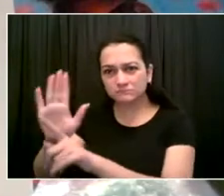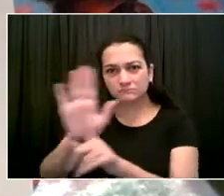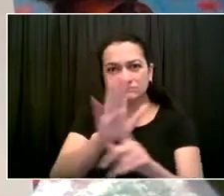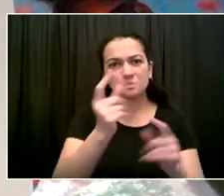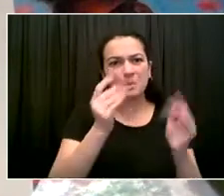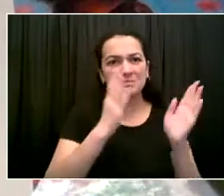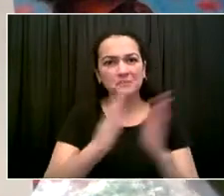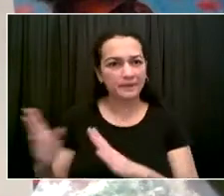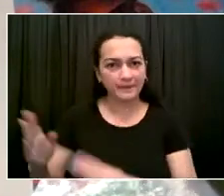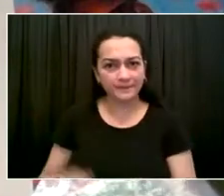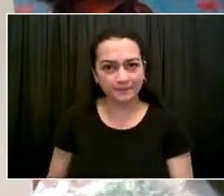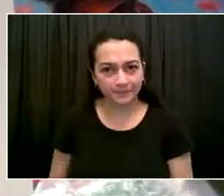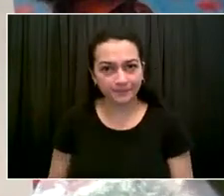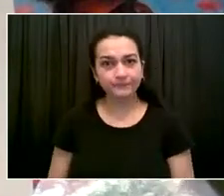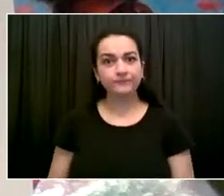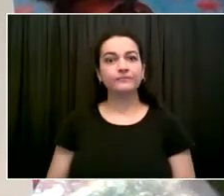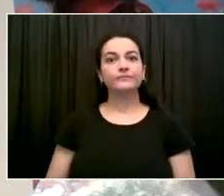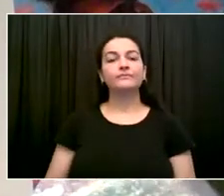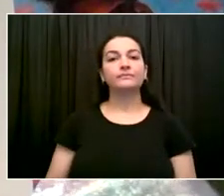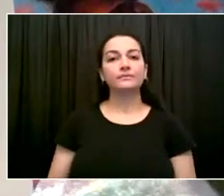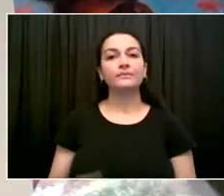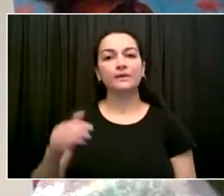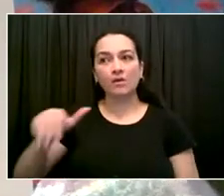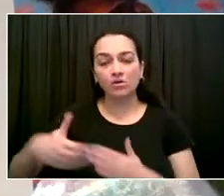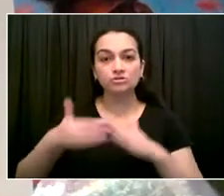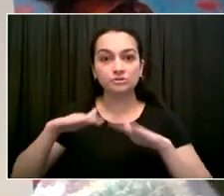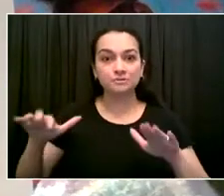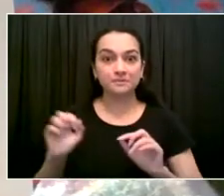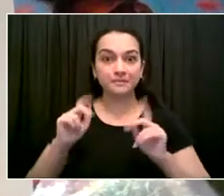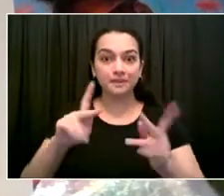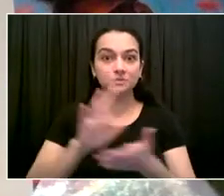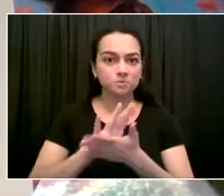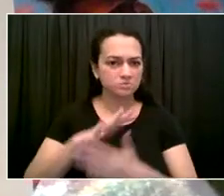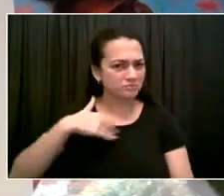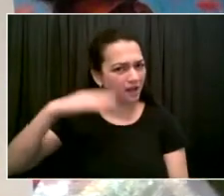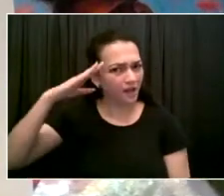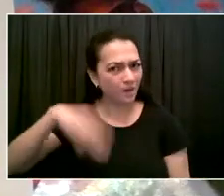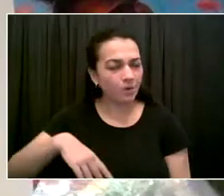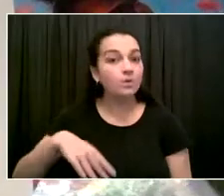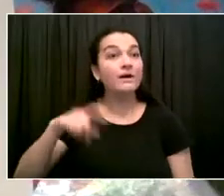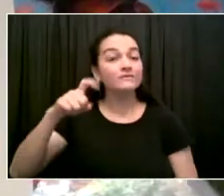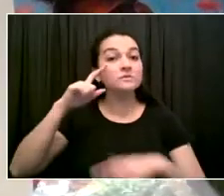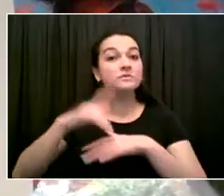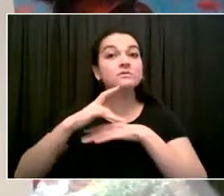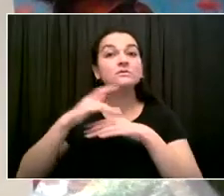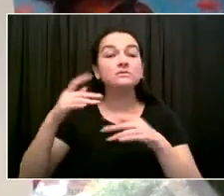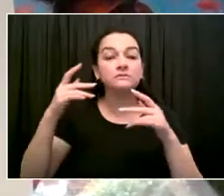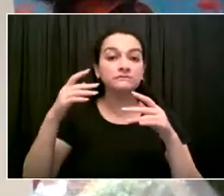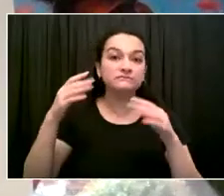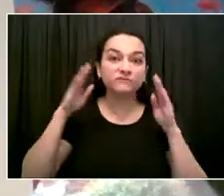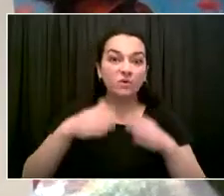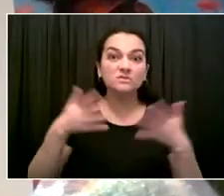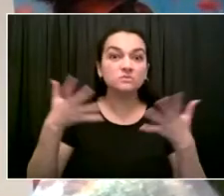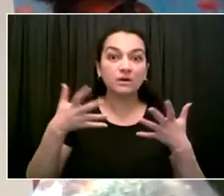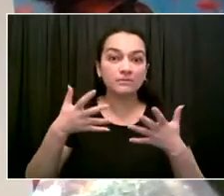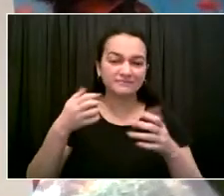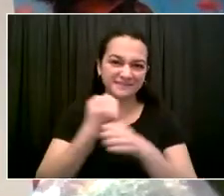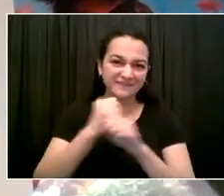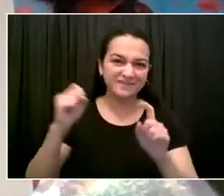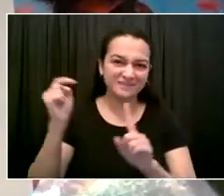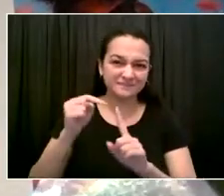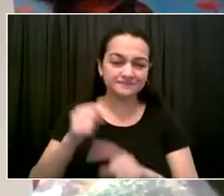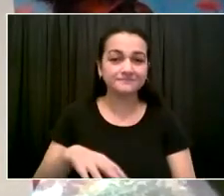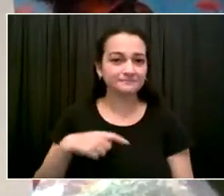We're also excited about the fair student funding, getting every school to 100%, which is part of our strategy around